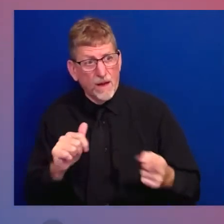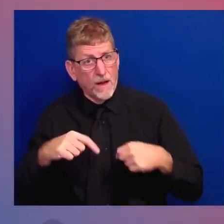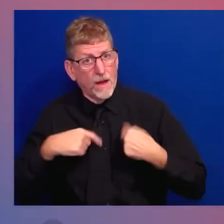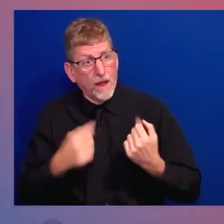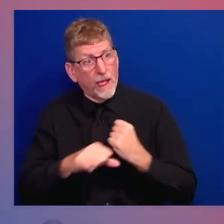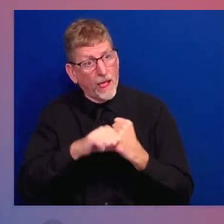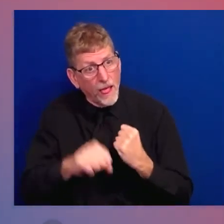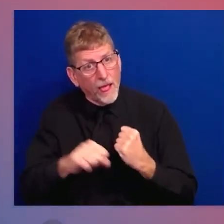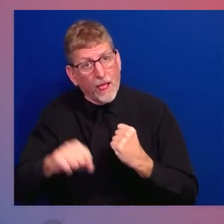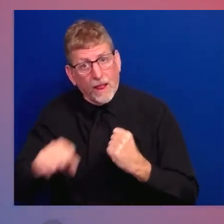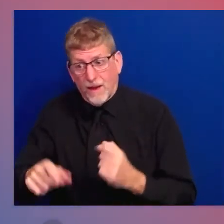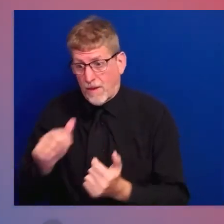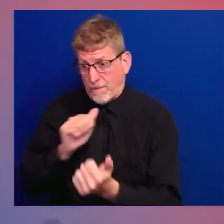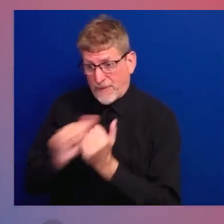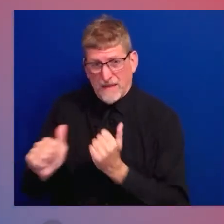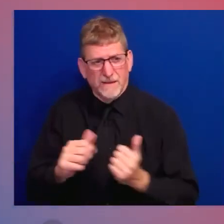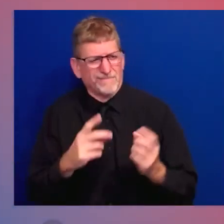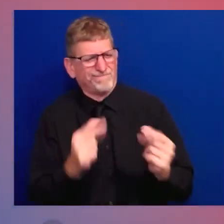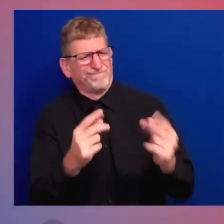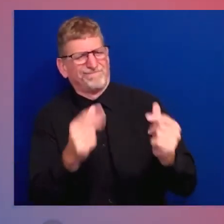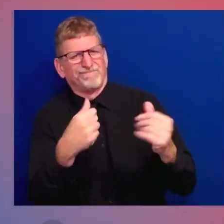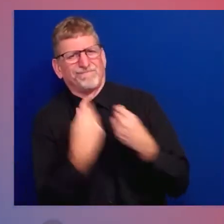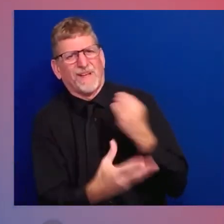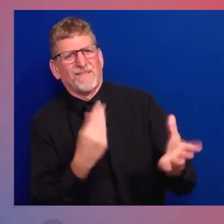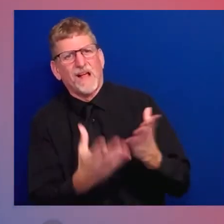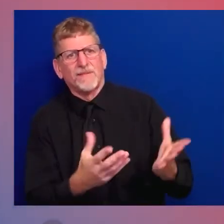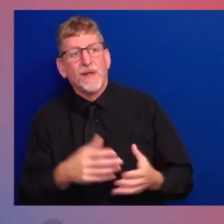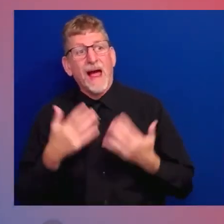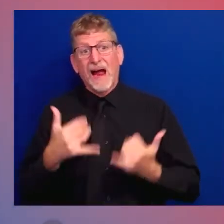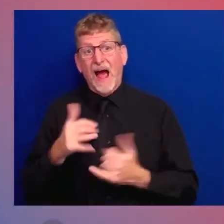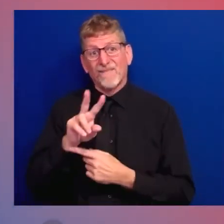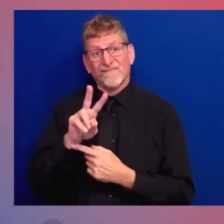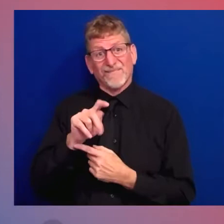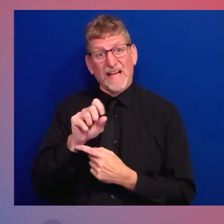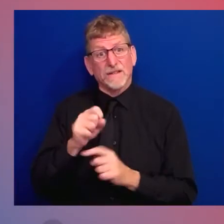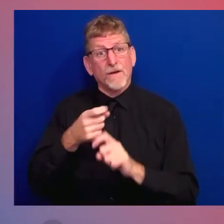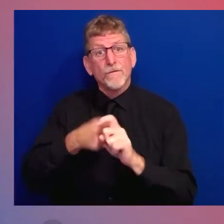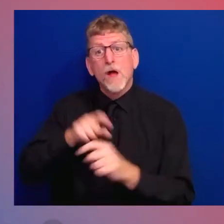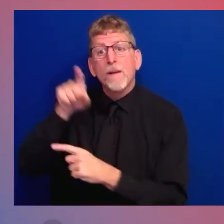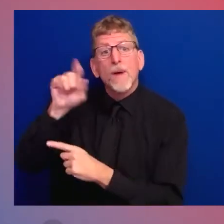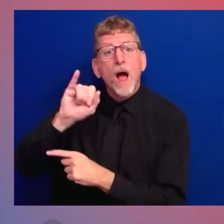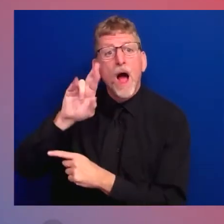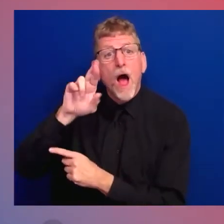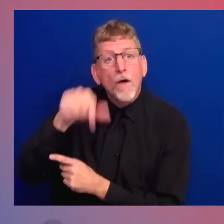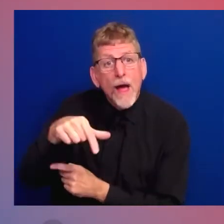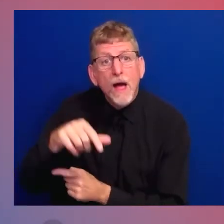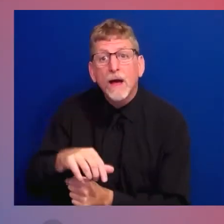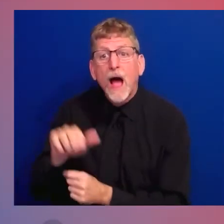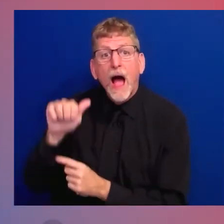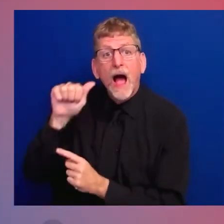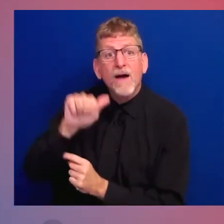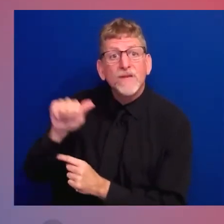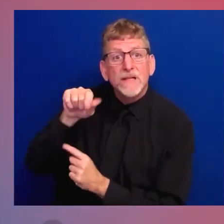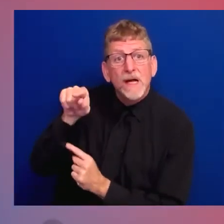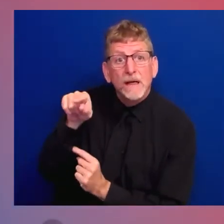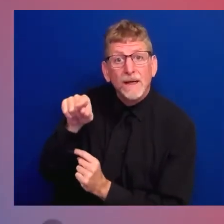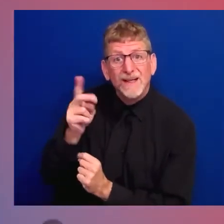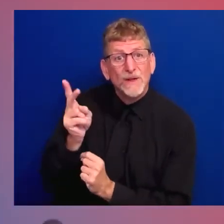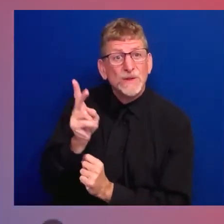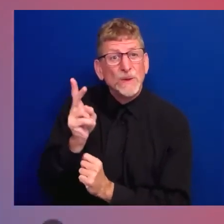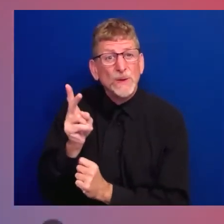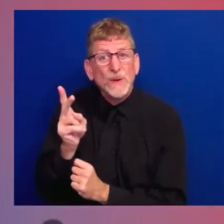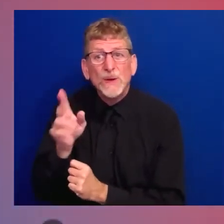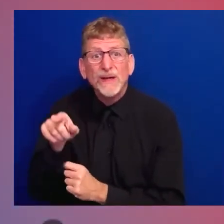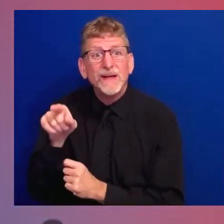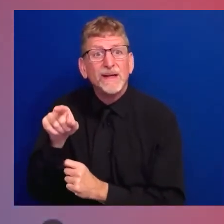Not only did they face the dangers on the battlefield, but they were breathing toxic smoke and burn pits where they're near where they're based. I